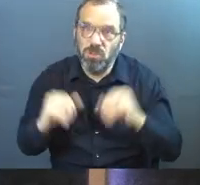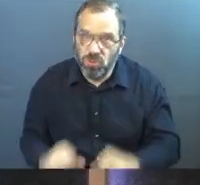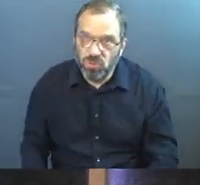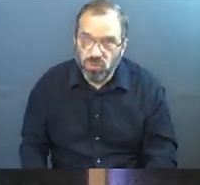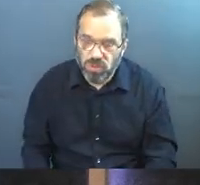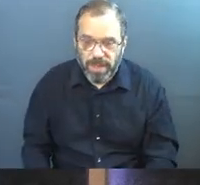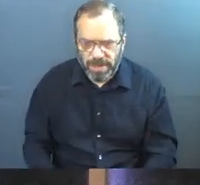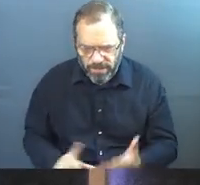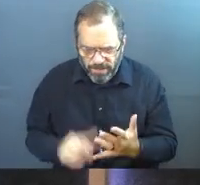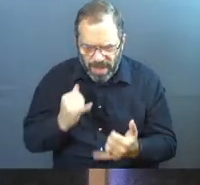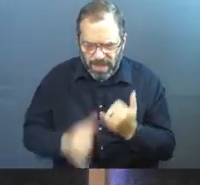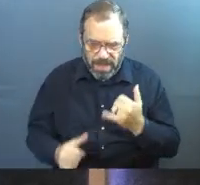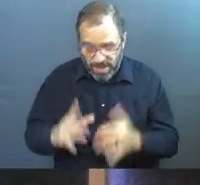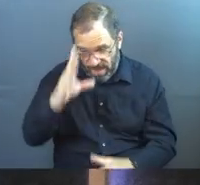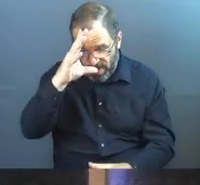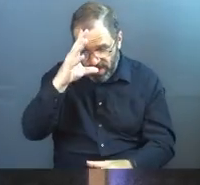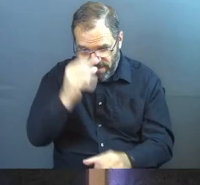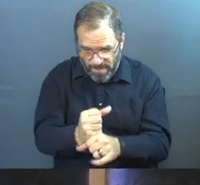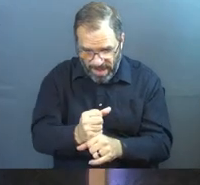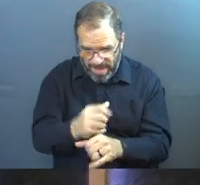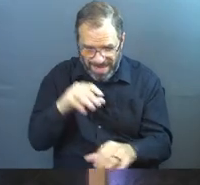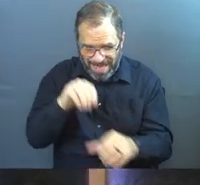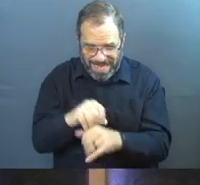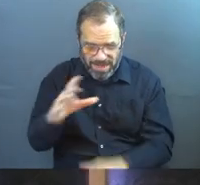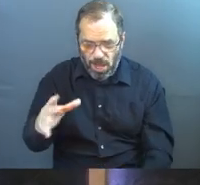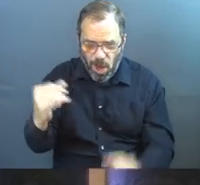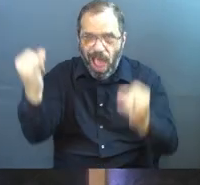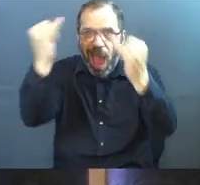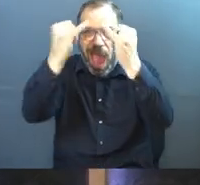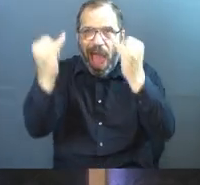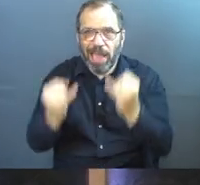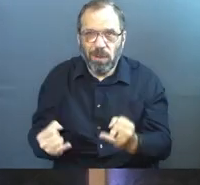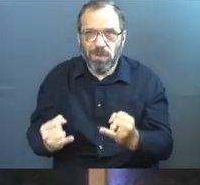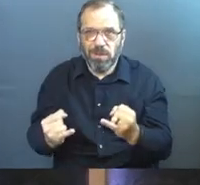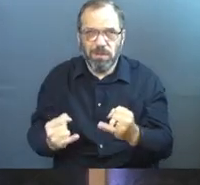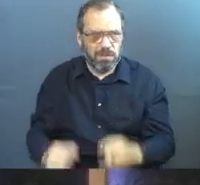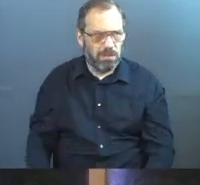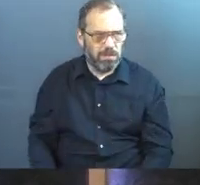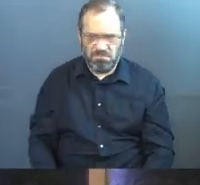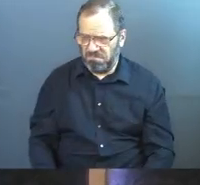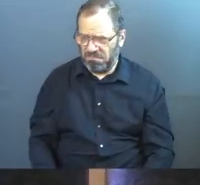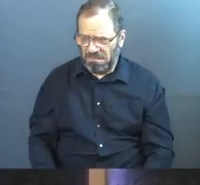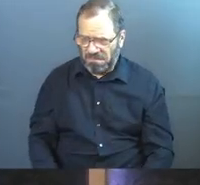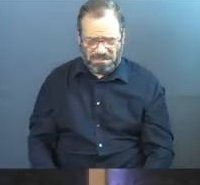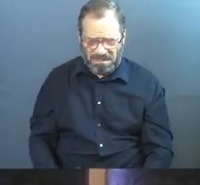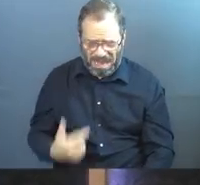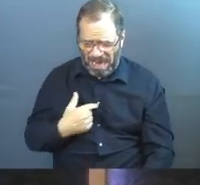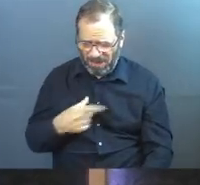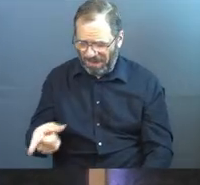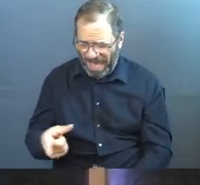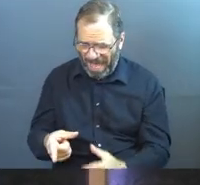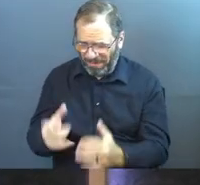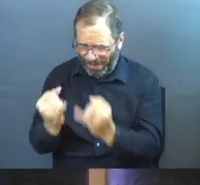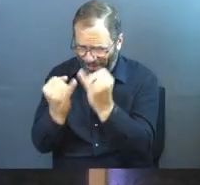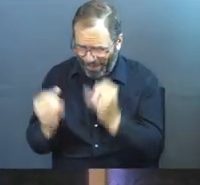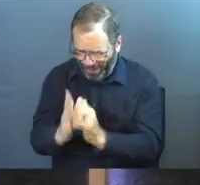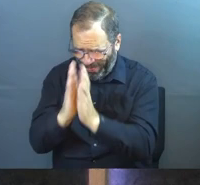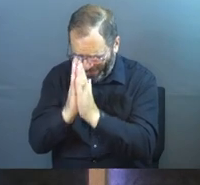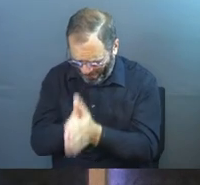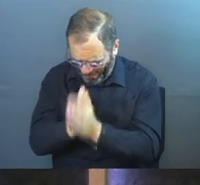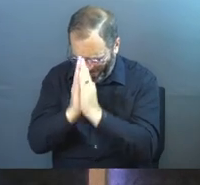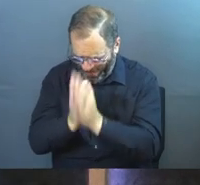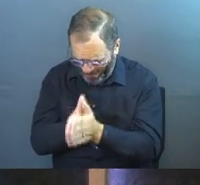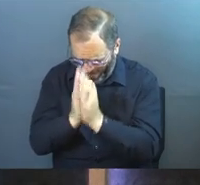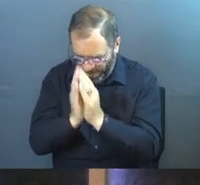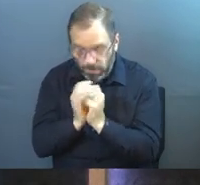And then finally, he says, their faith is in their idols. And you're like, well, I don't have a little statue that I worship.